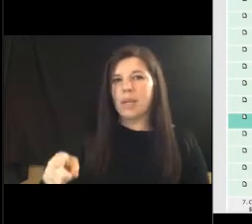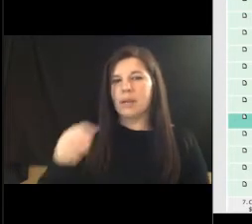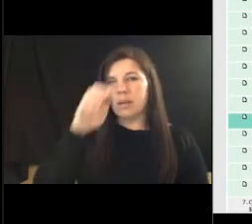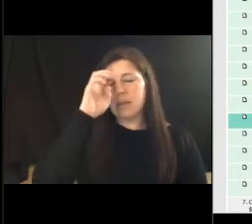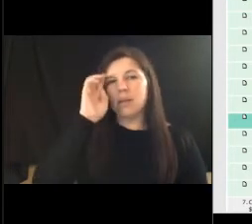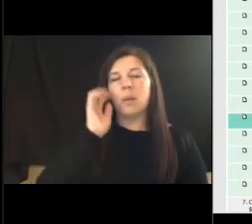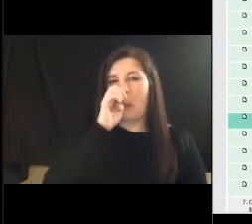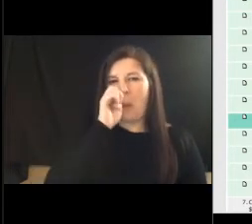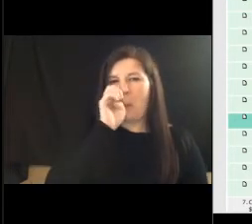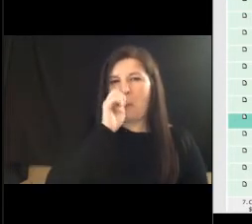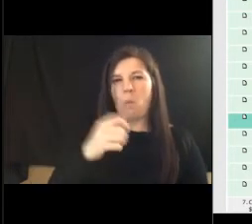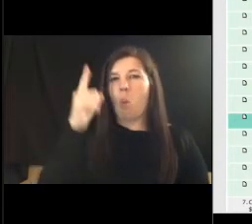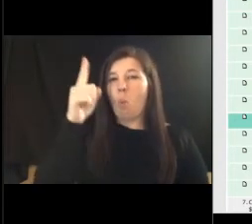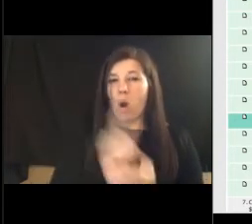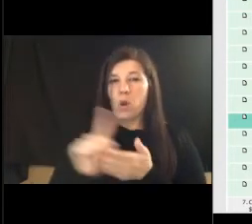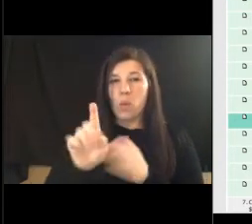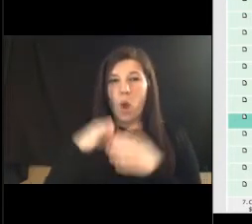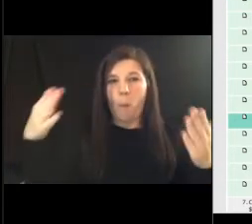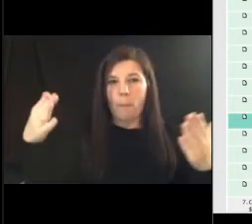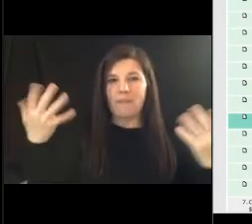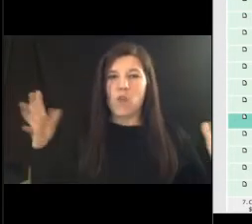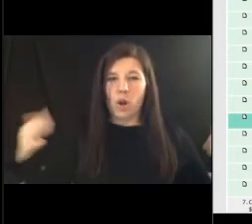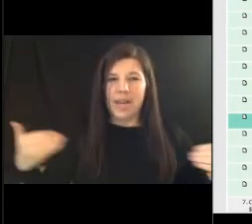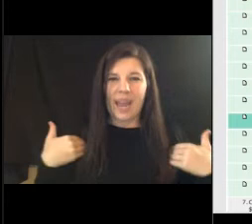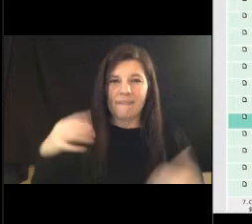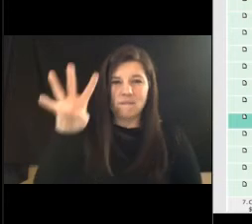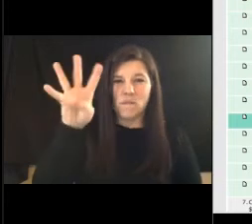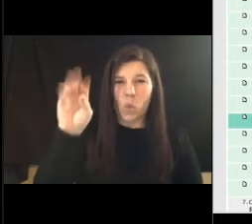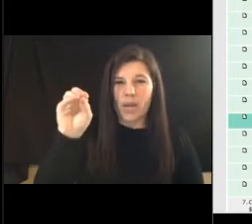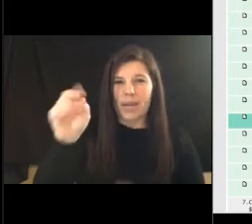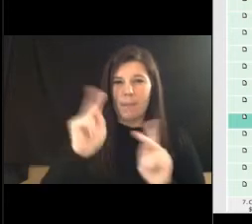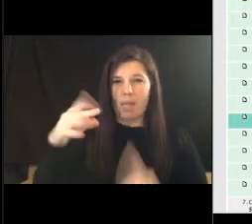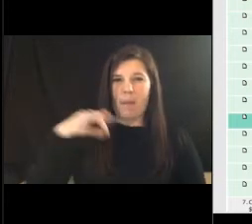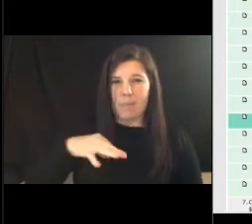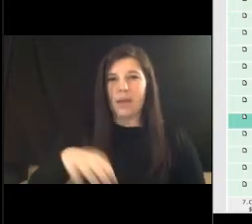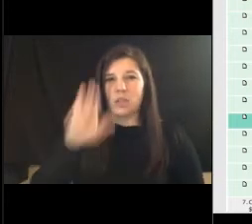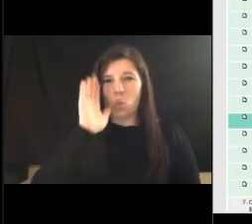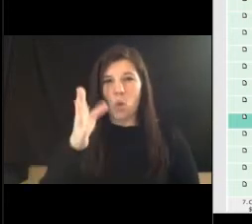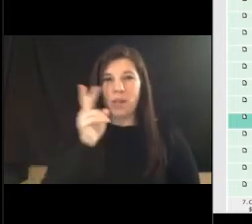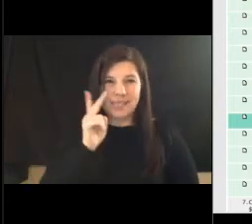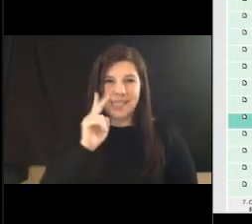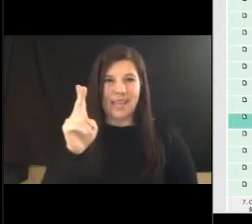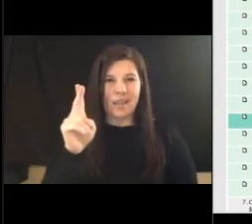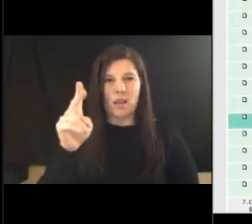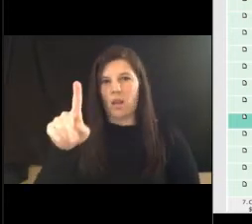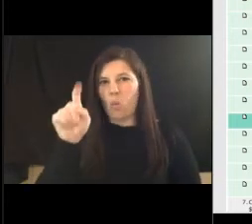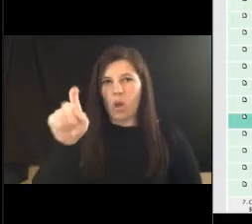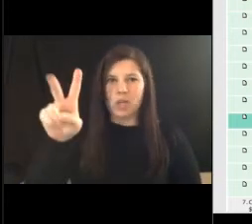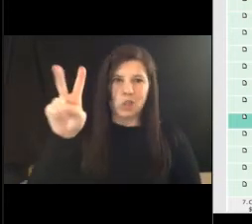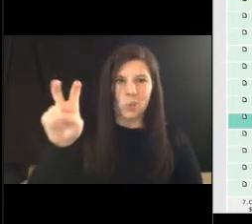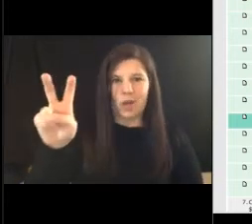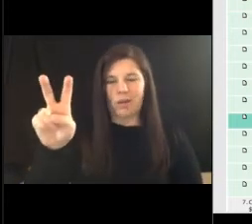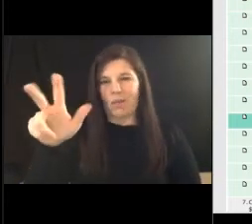week one week of opening and we've had 40 applicants so we're probably going to see hundreds of people applying for